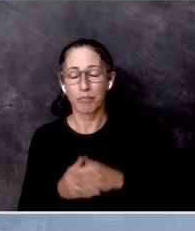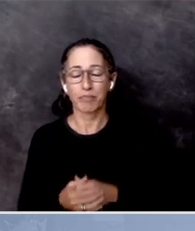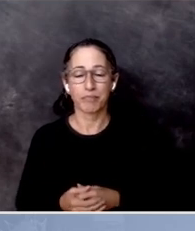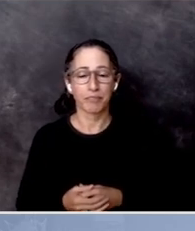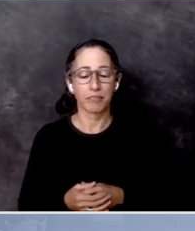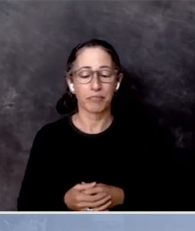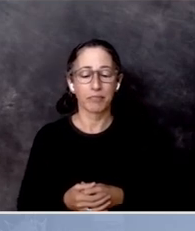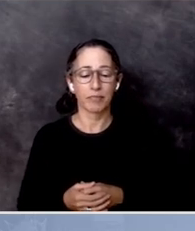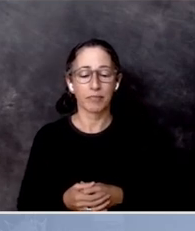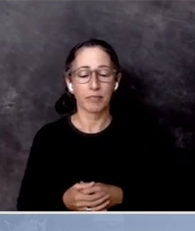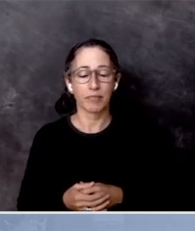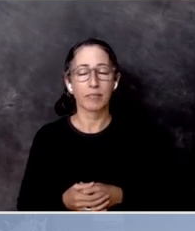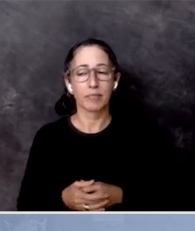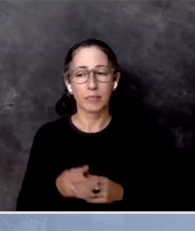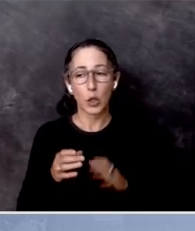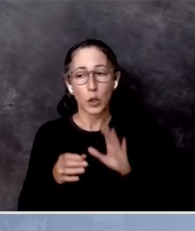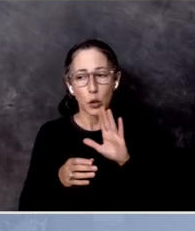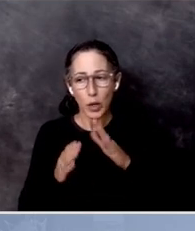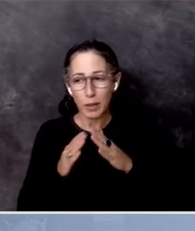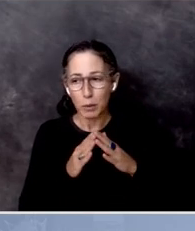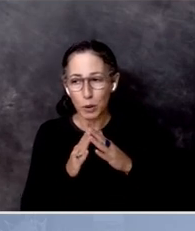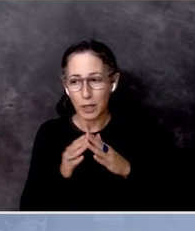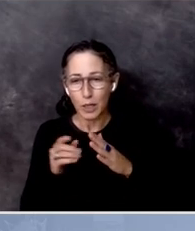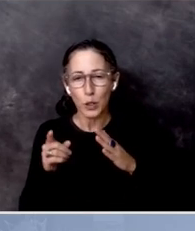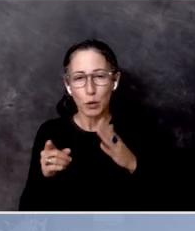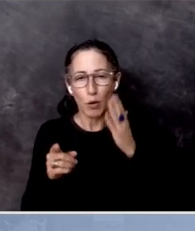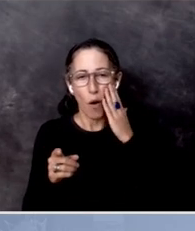You're going to know your communities better than I do.